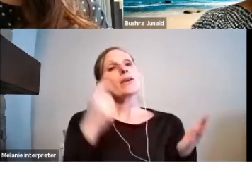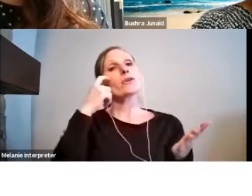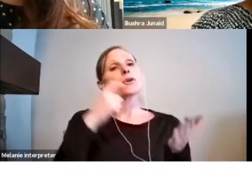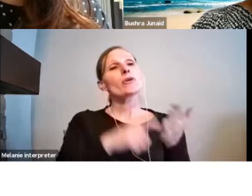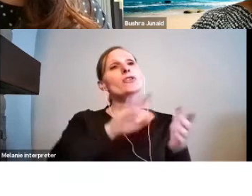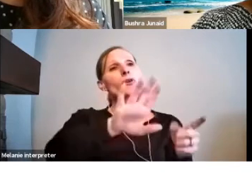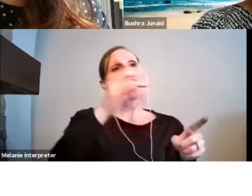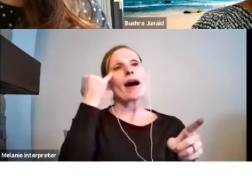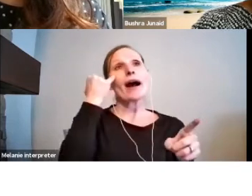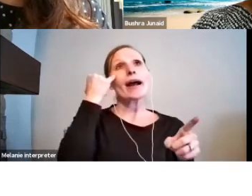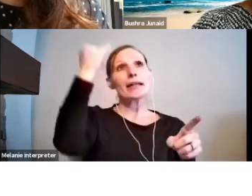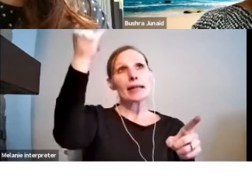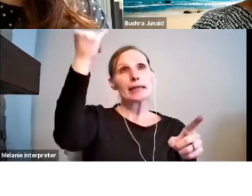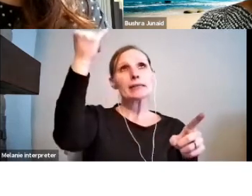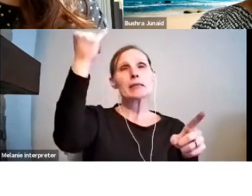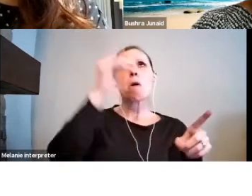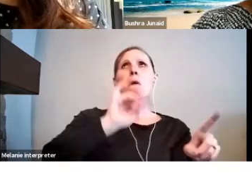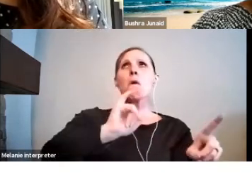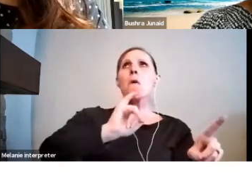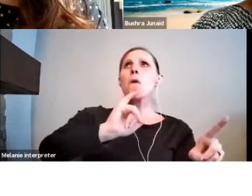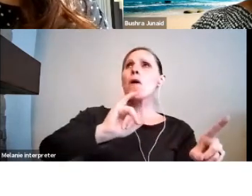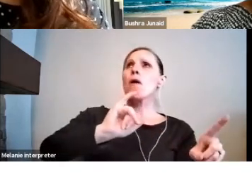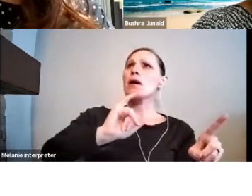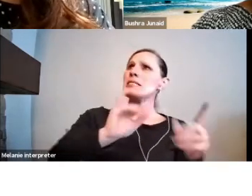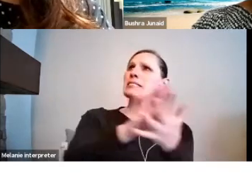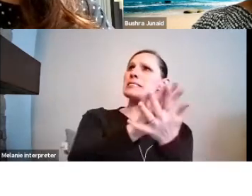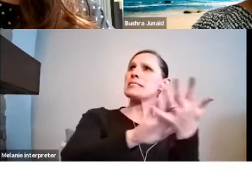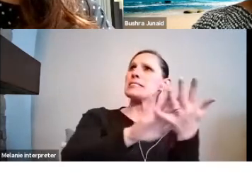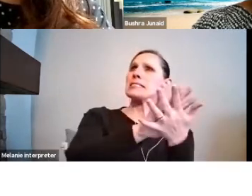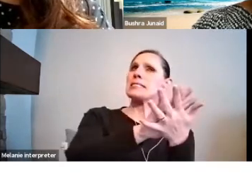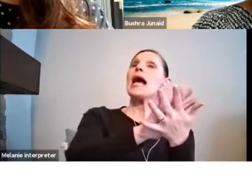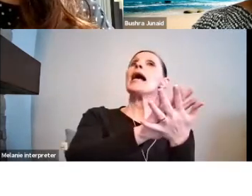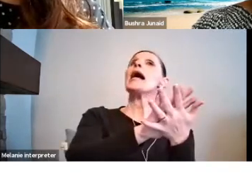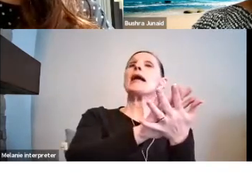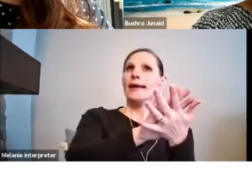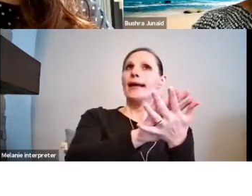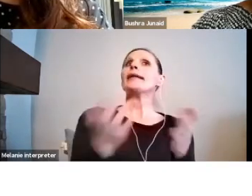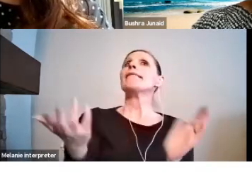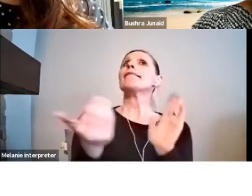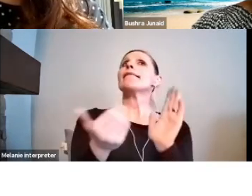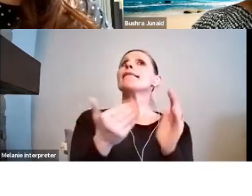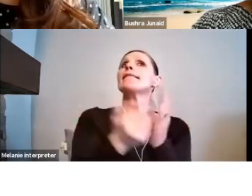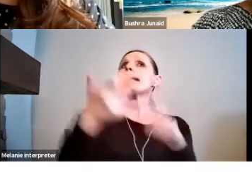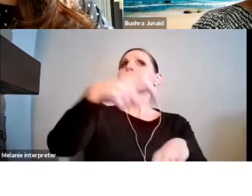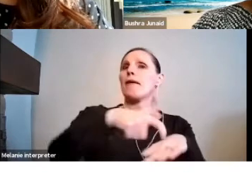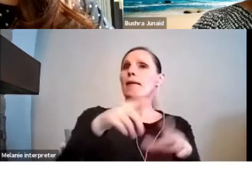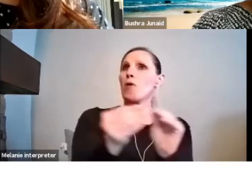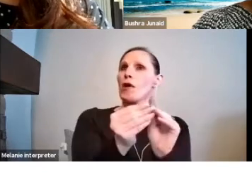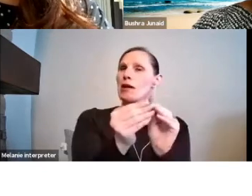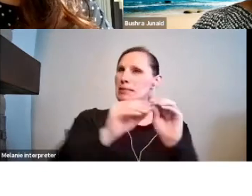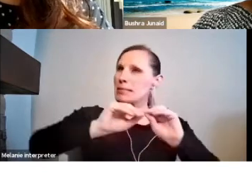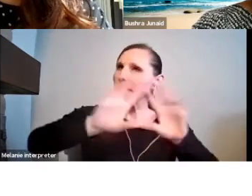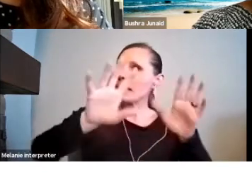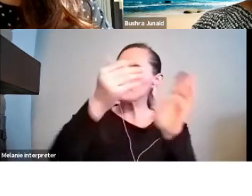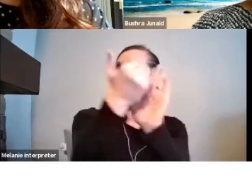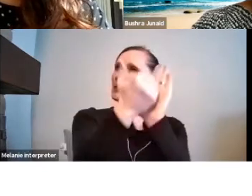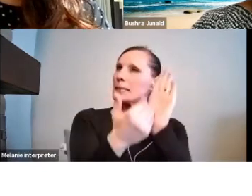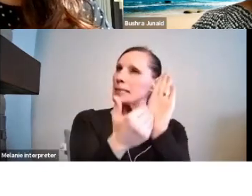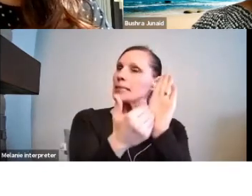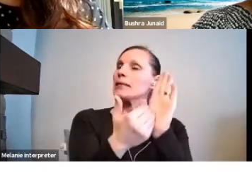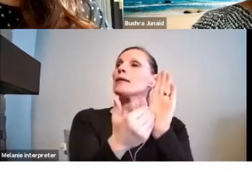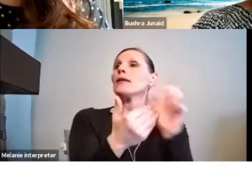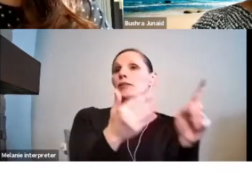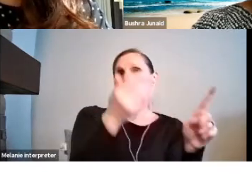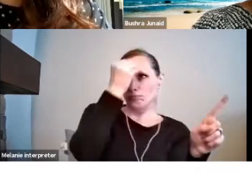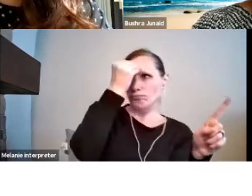purpose have become clearer to you for the next deadline, and sometimes your ideas may simply resonate better with a different group of